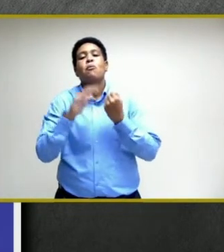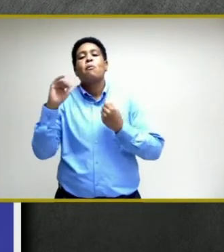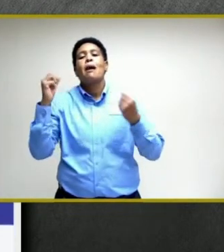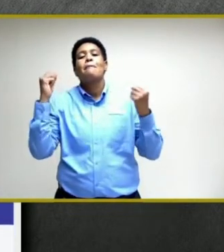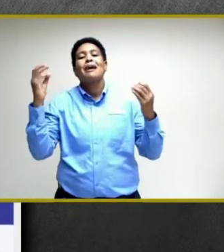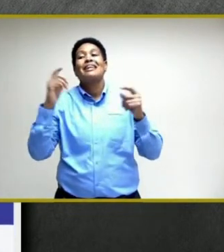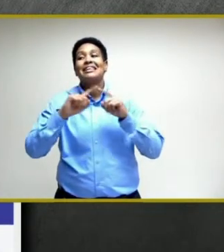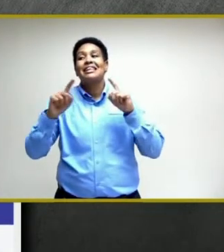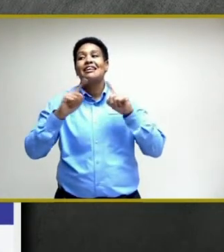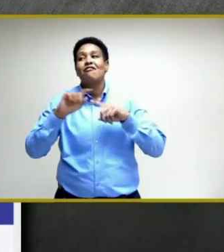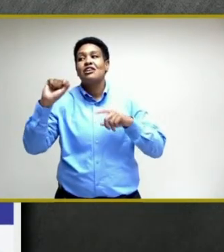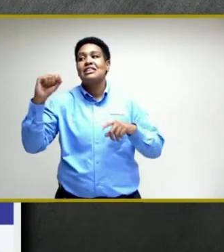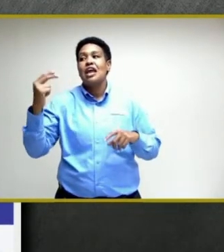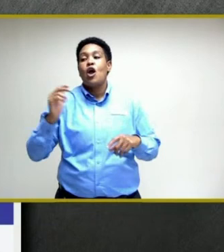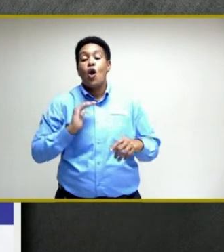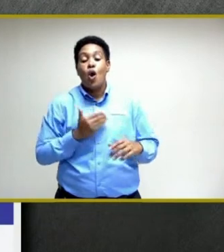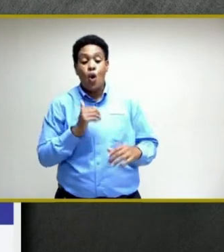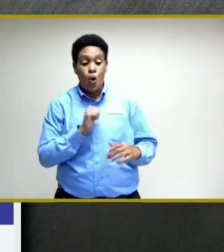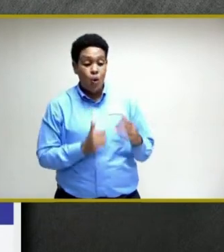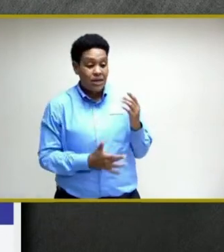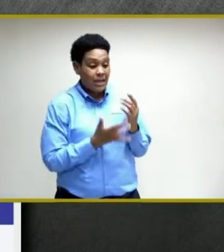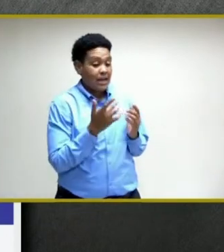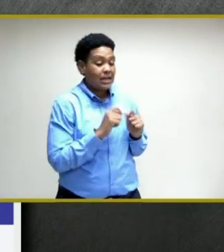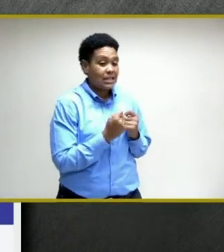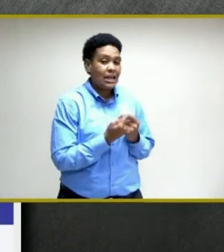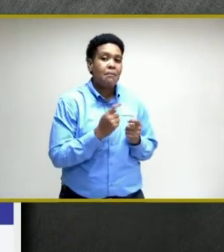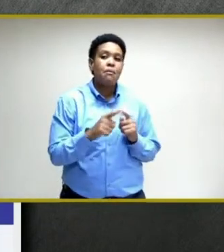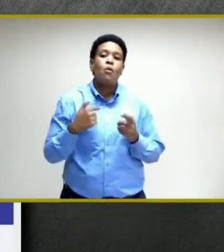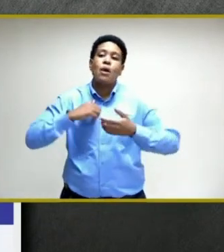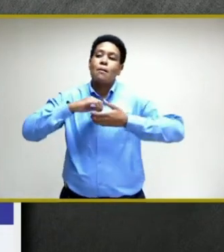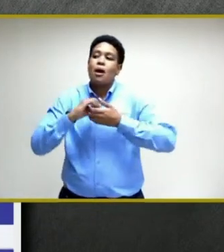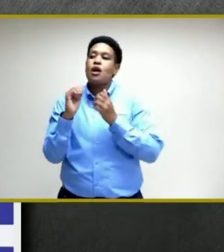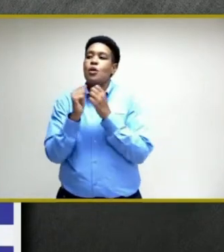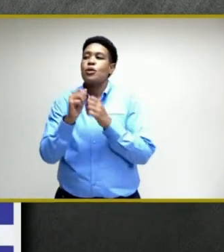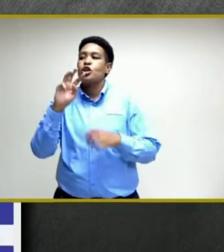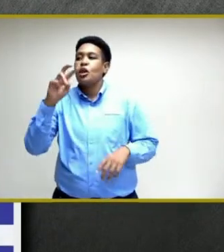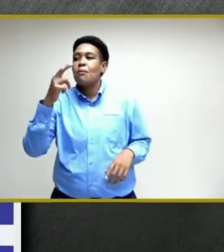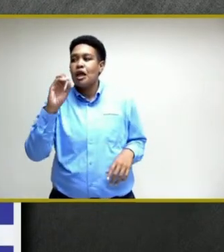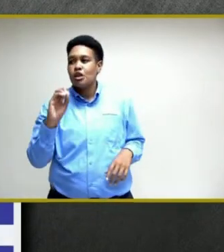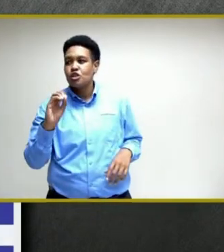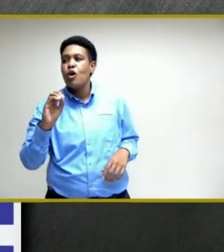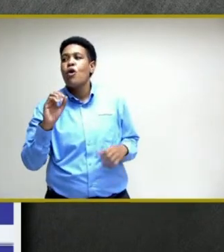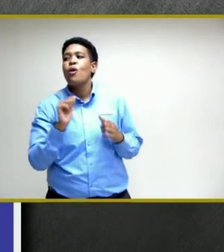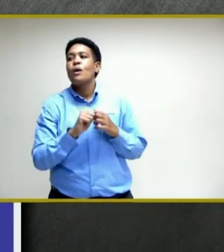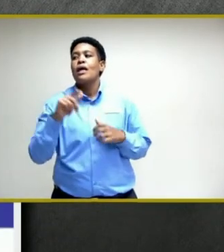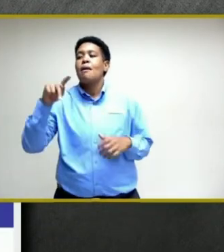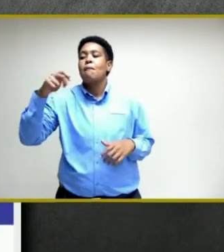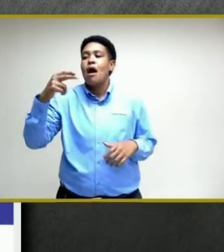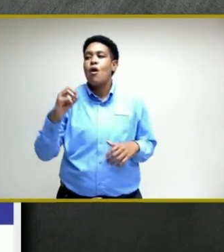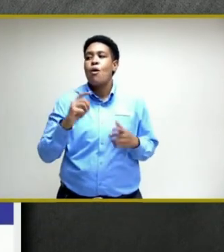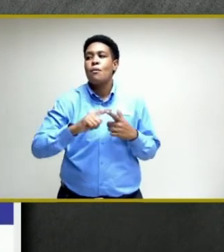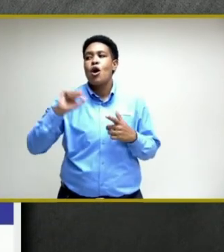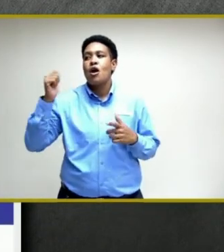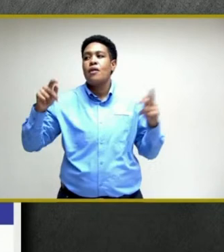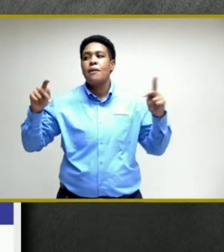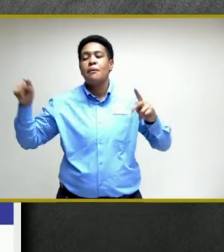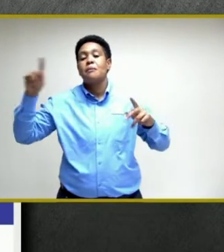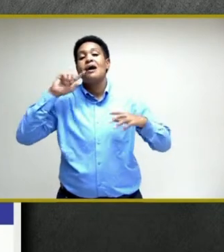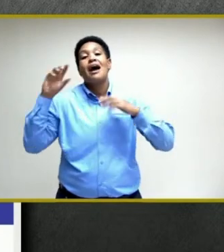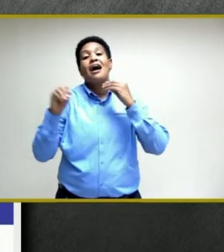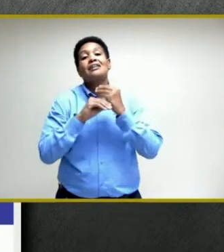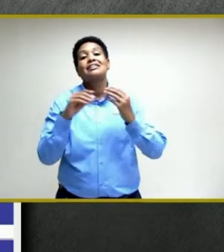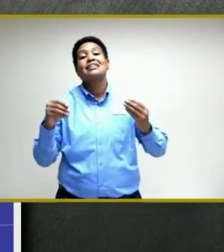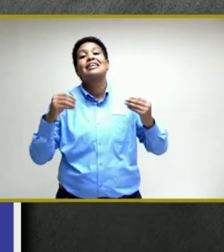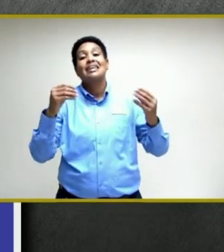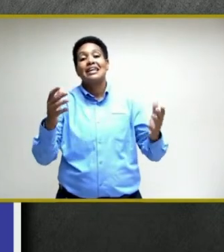stakeholders, our own technical team. But we partner, of course, with the WHO, with PAHO, and others. It also gives